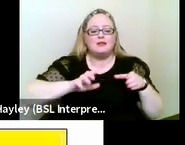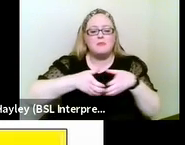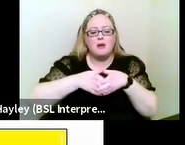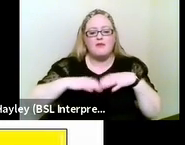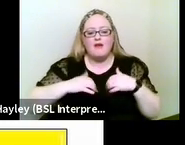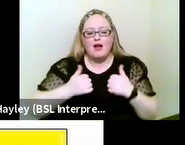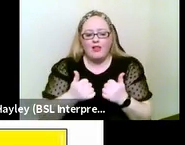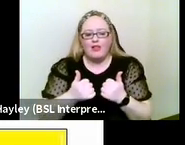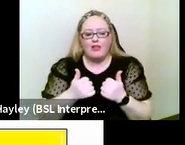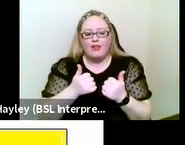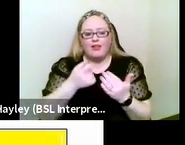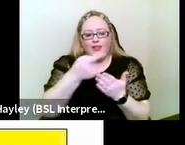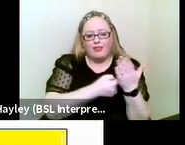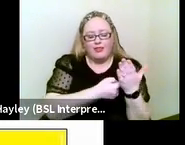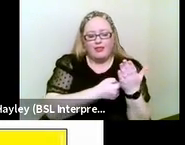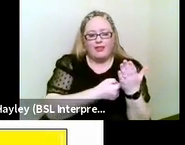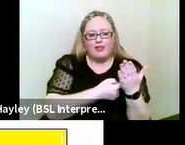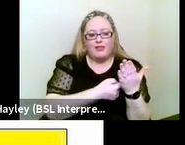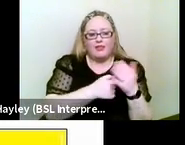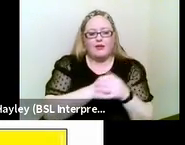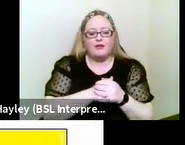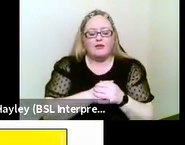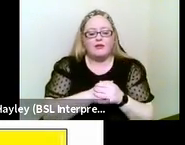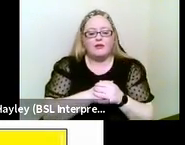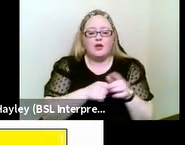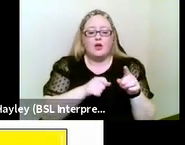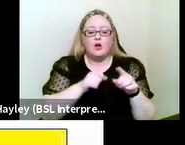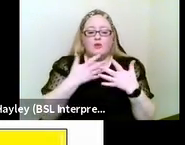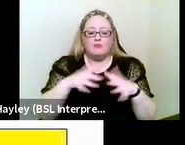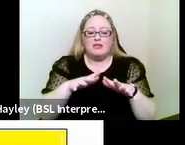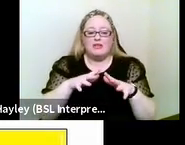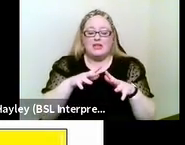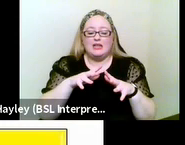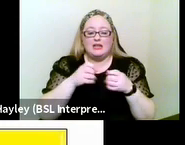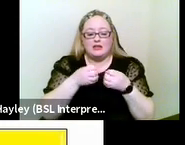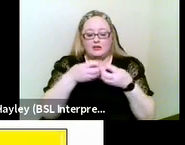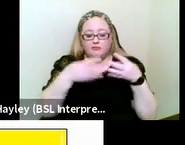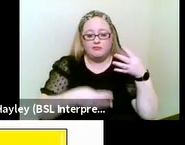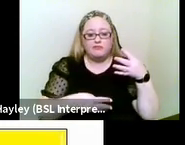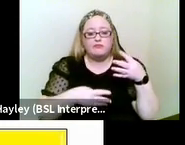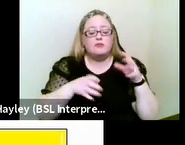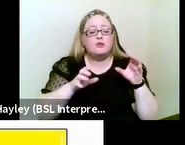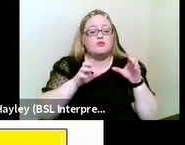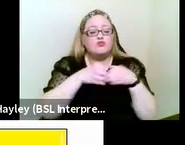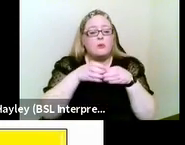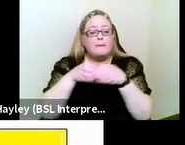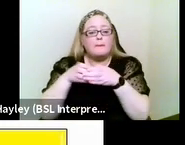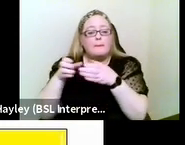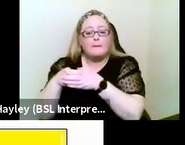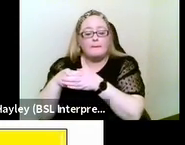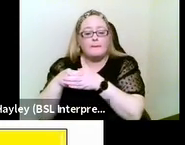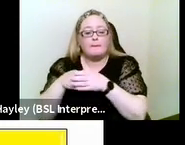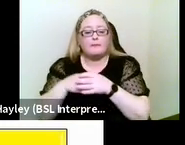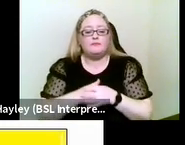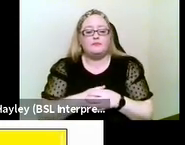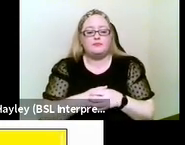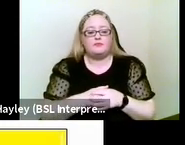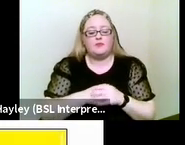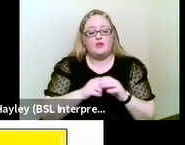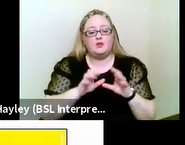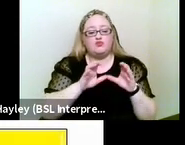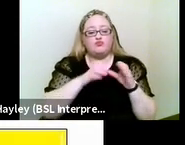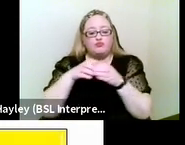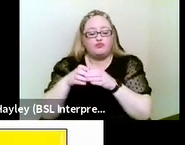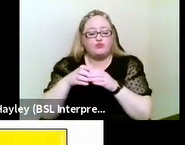of Health guidance. We've broken it down into groups of different groups of deafblind